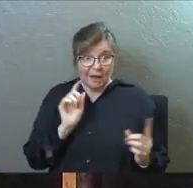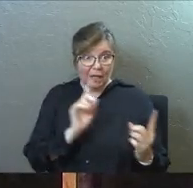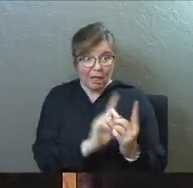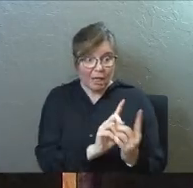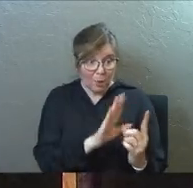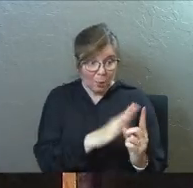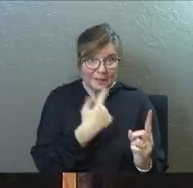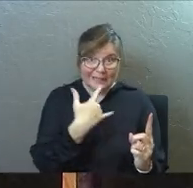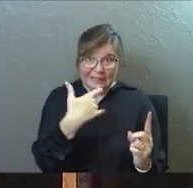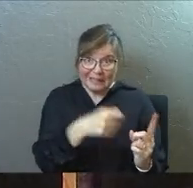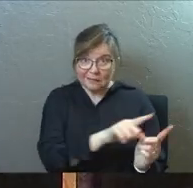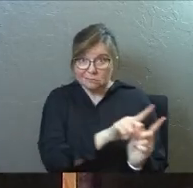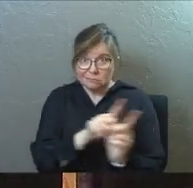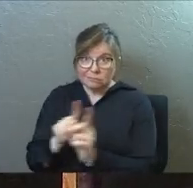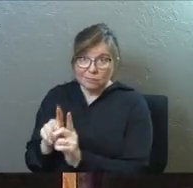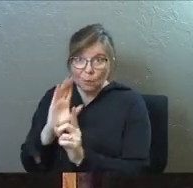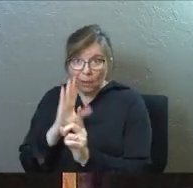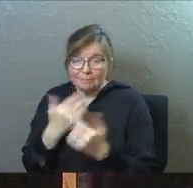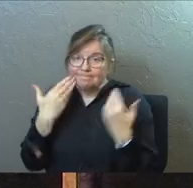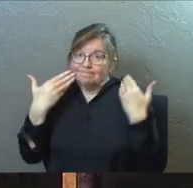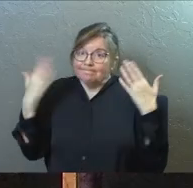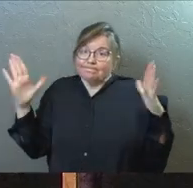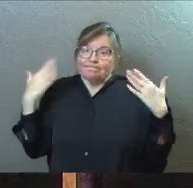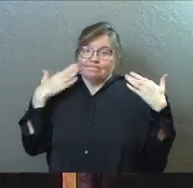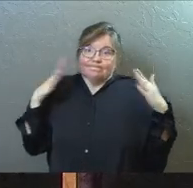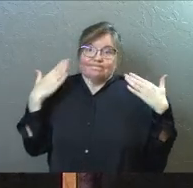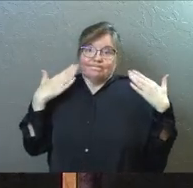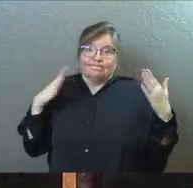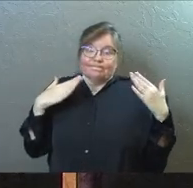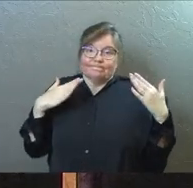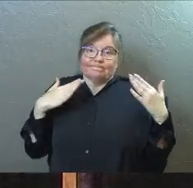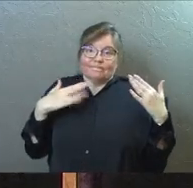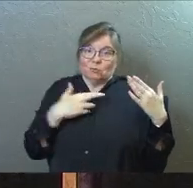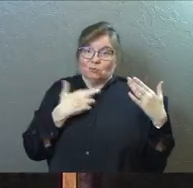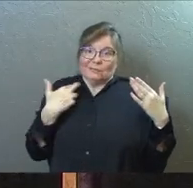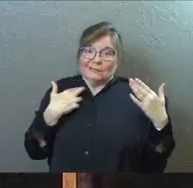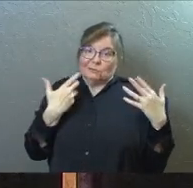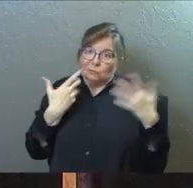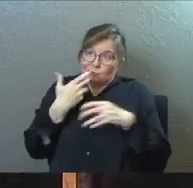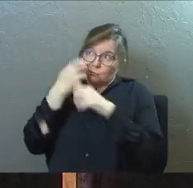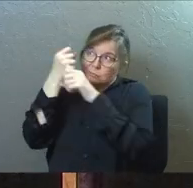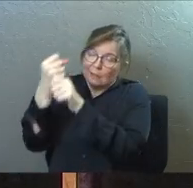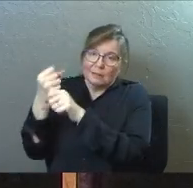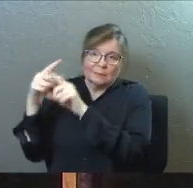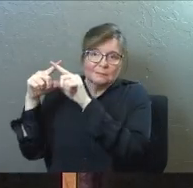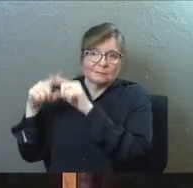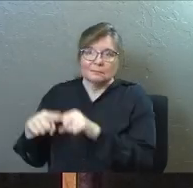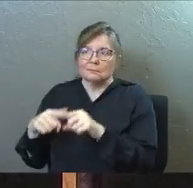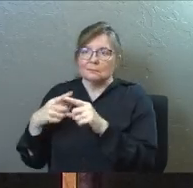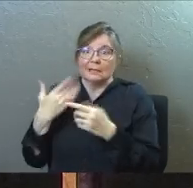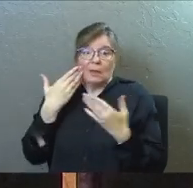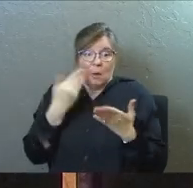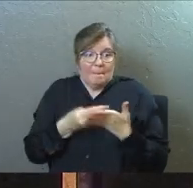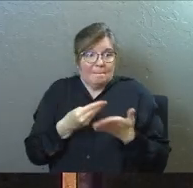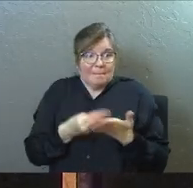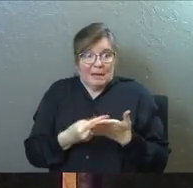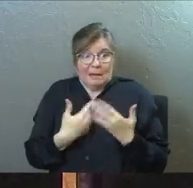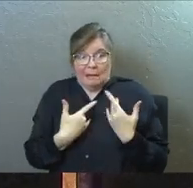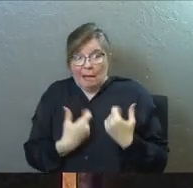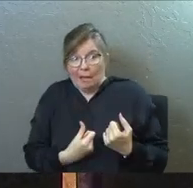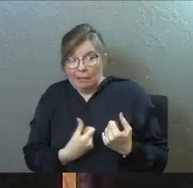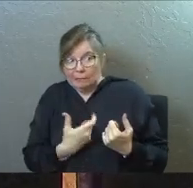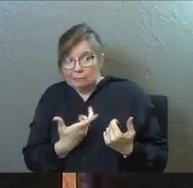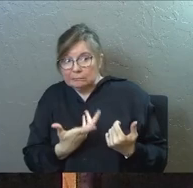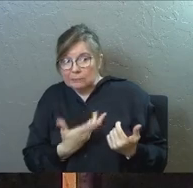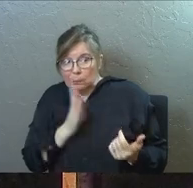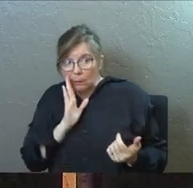he doesn't know what state he's going to be in after 11 years, he doesn't know if he's going to have the money, he doesn't know if he's going to have the health,